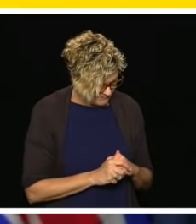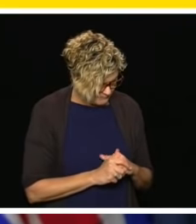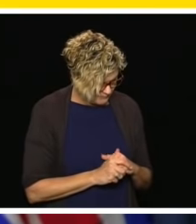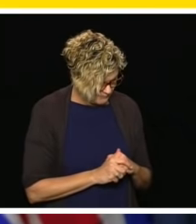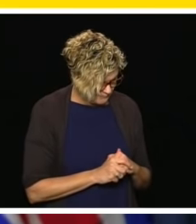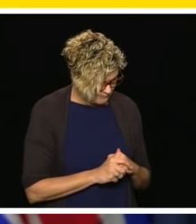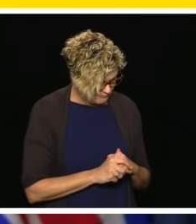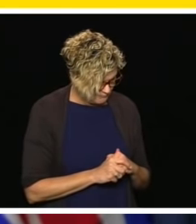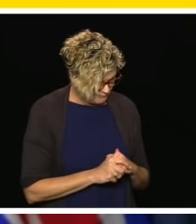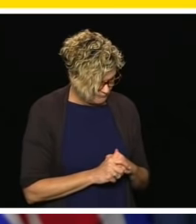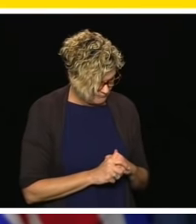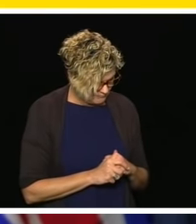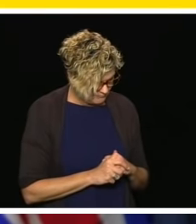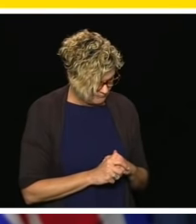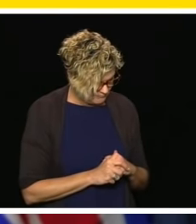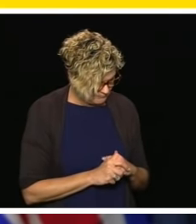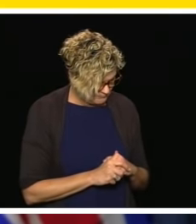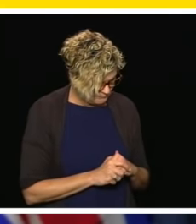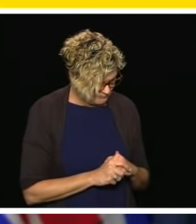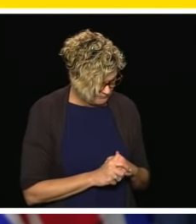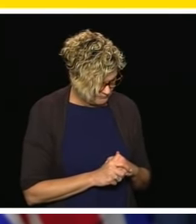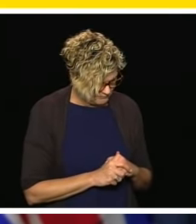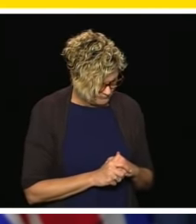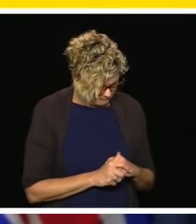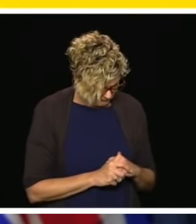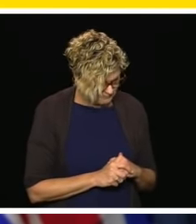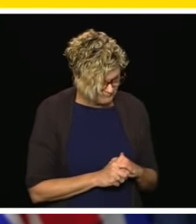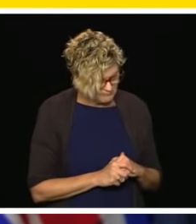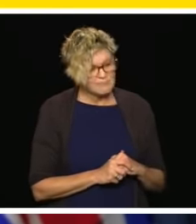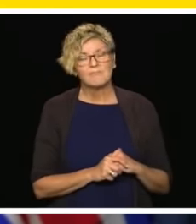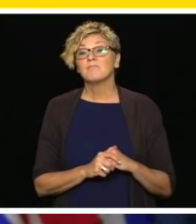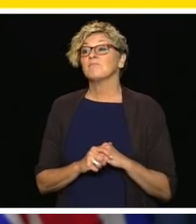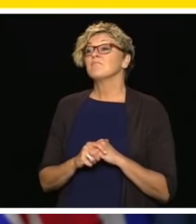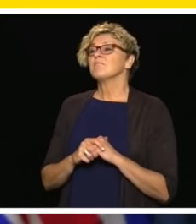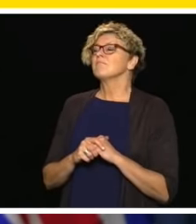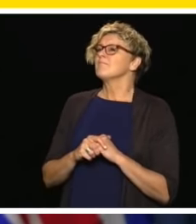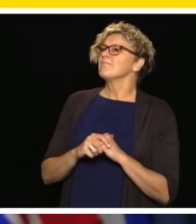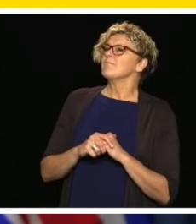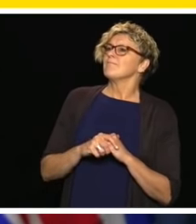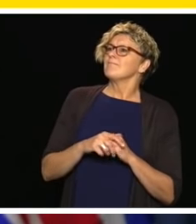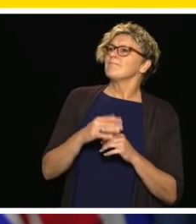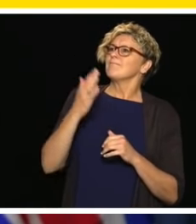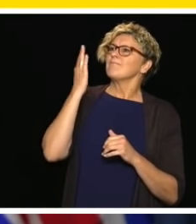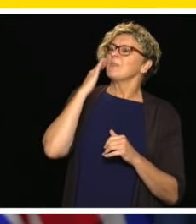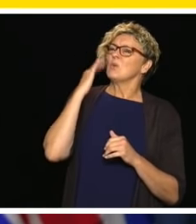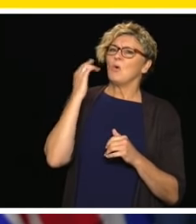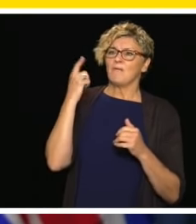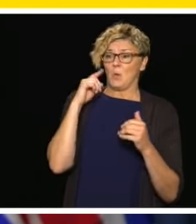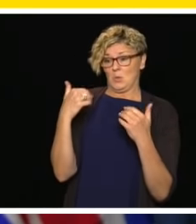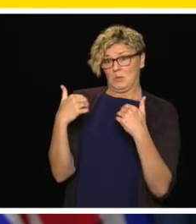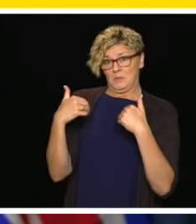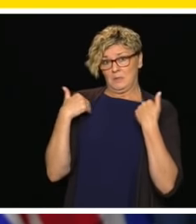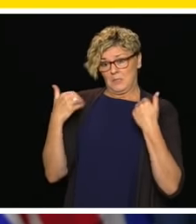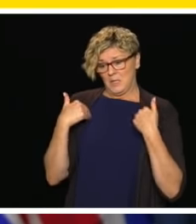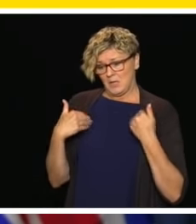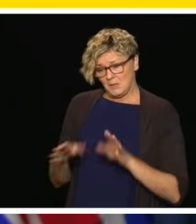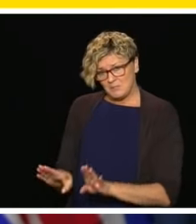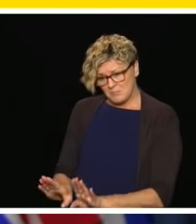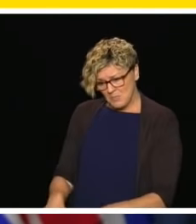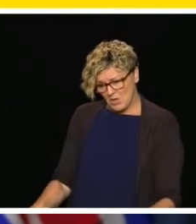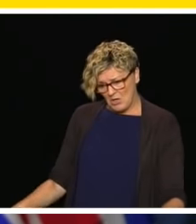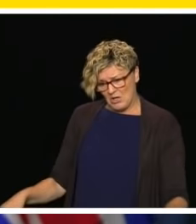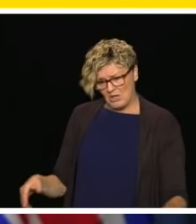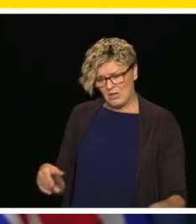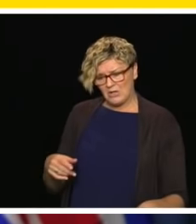Hi. I'm just wondering, I understand that for the younger students, socialization has been something they've been missing out